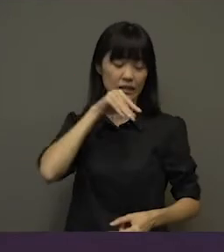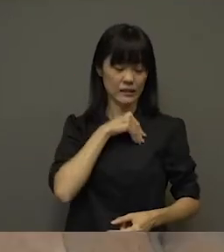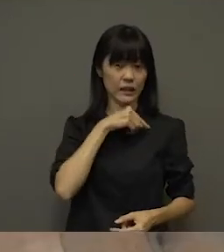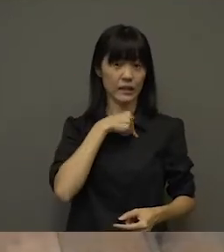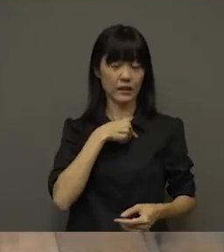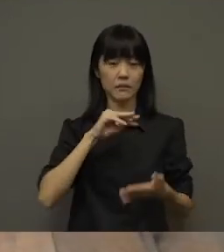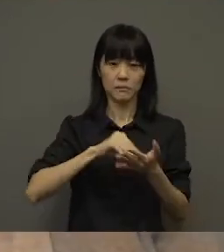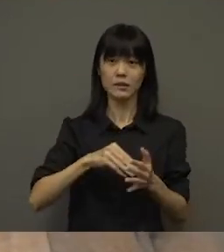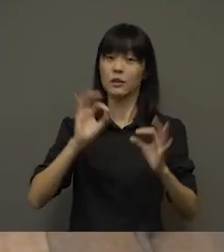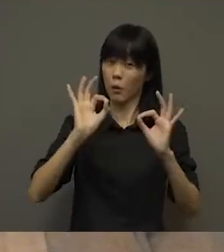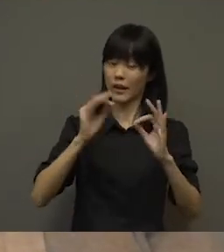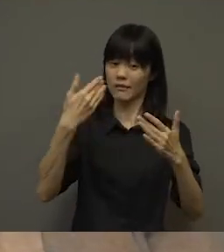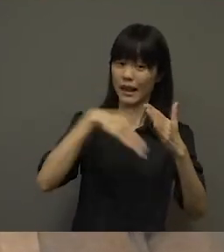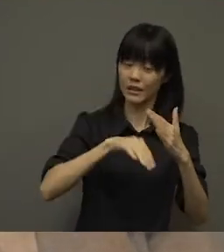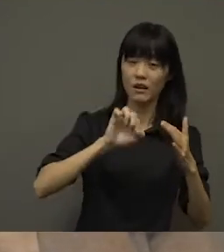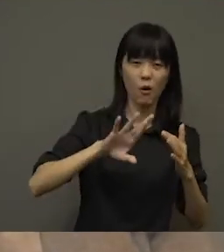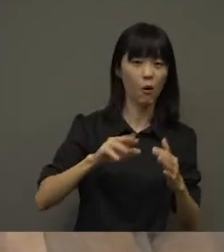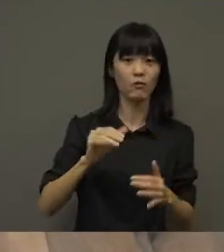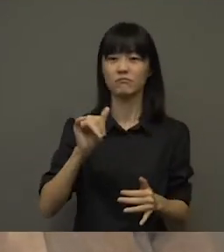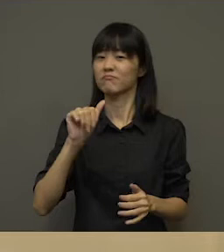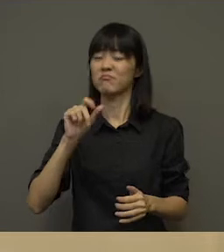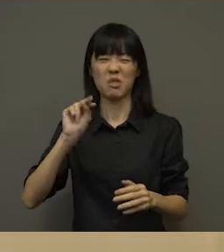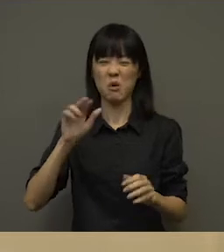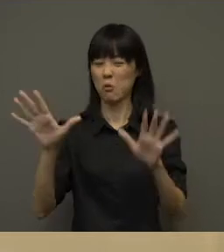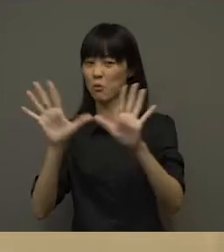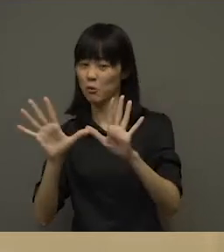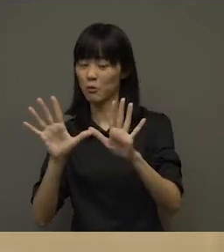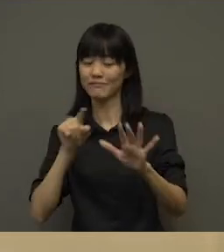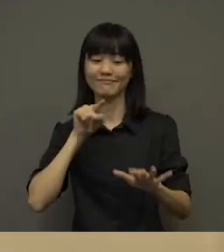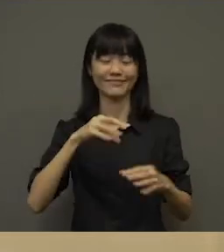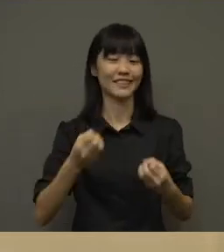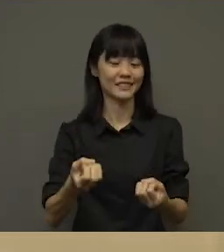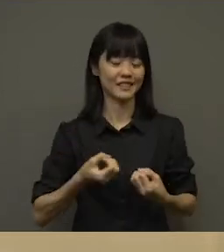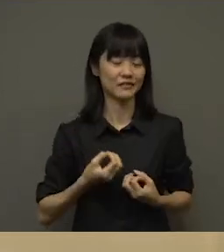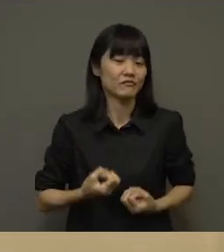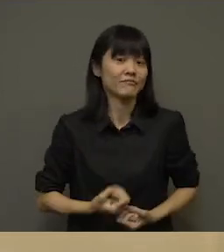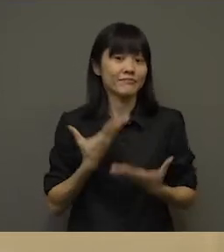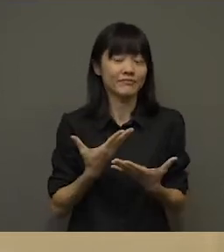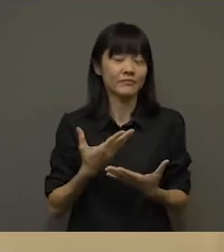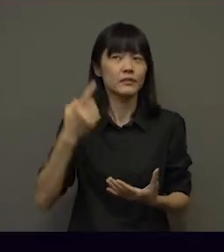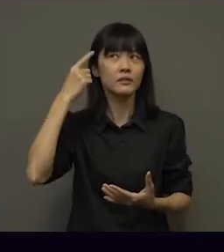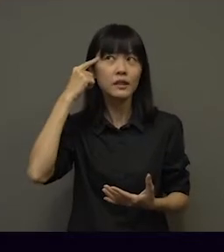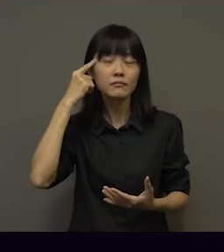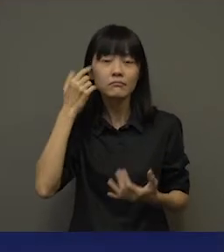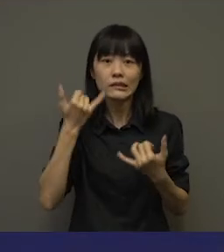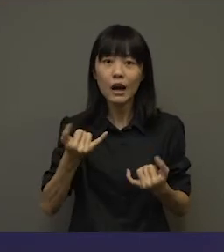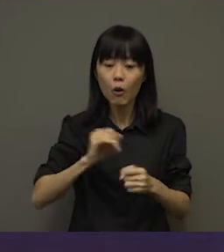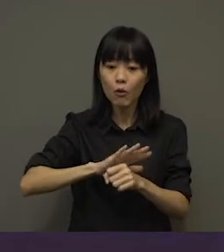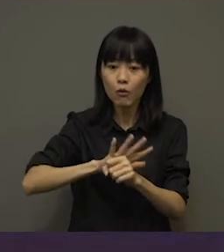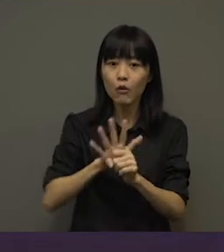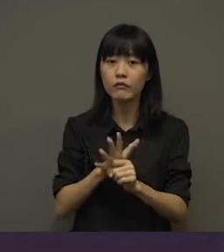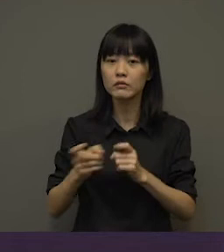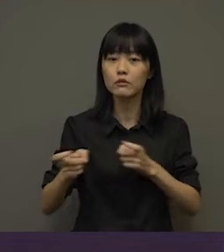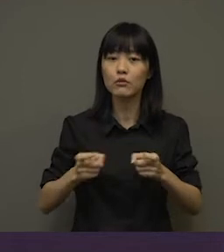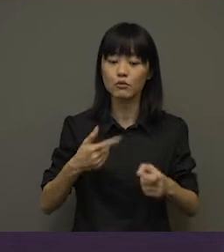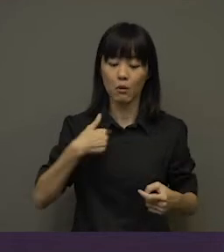we are, are we allowed to go in and all these sort of things sort of inspired an idea to how we should think about the way that we are being